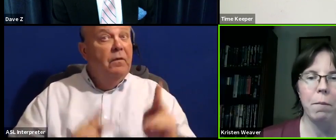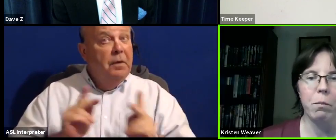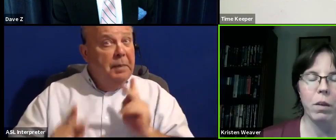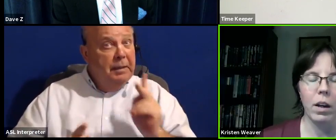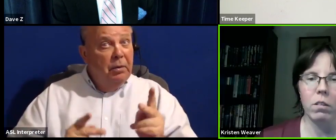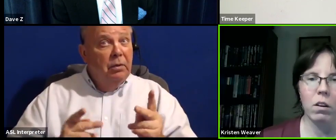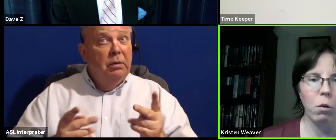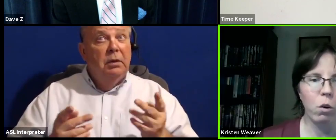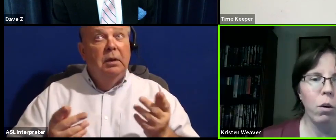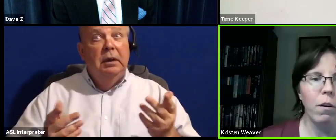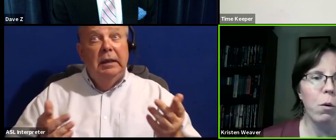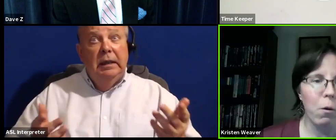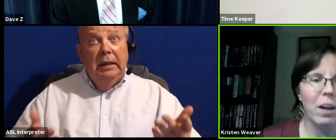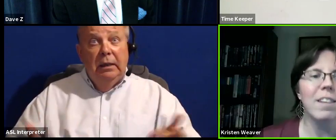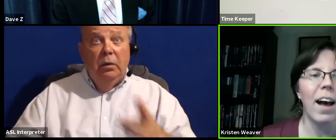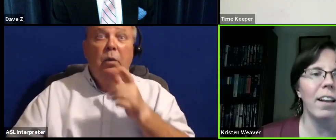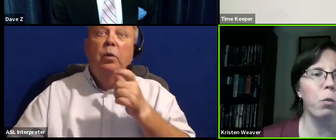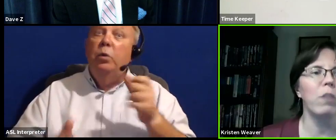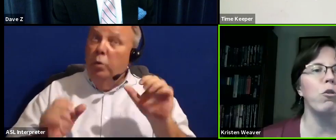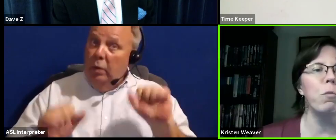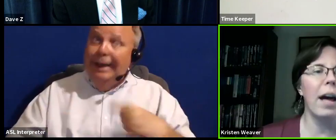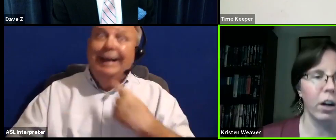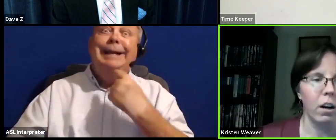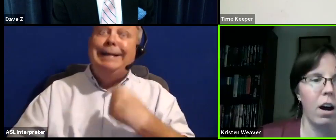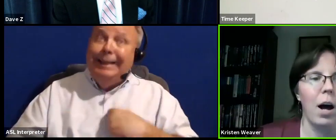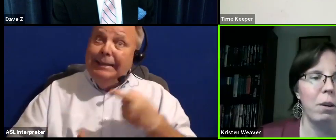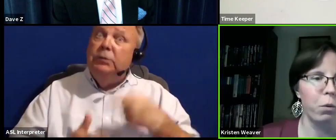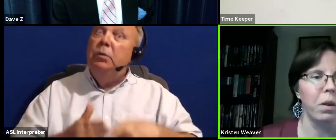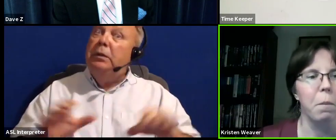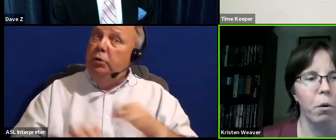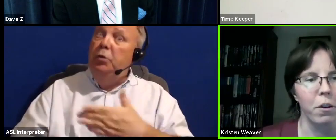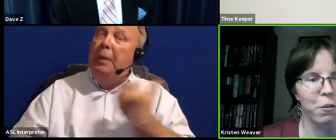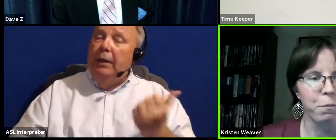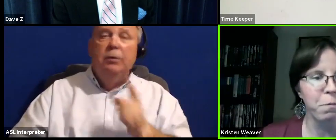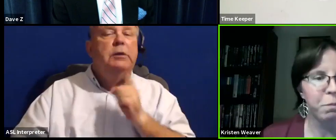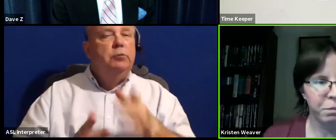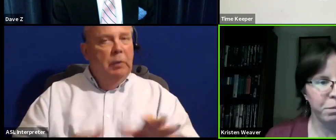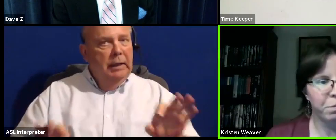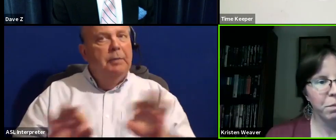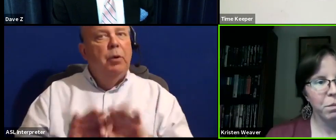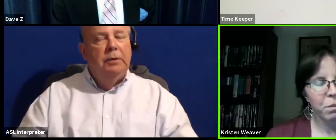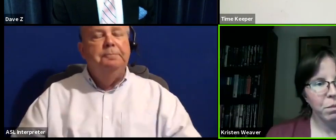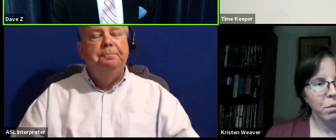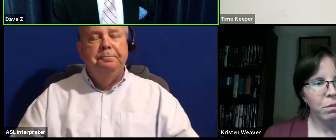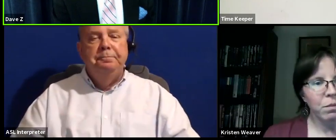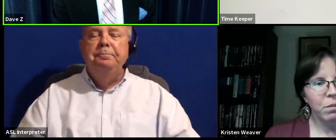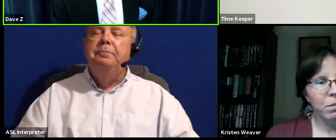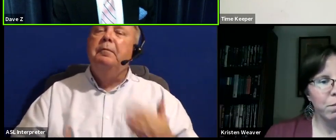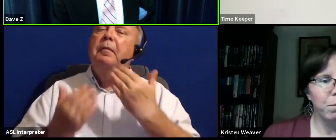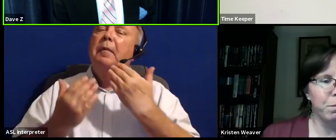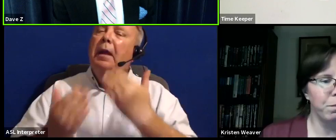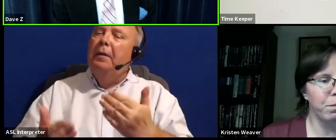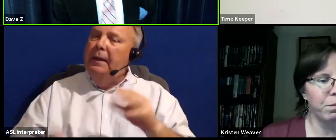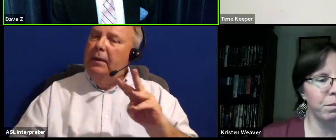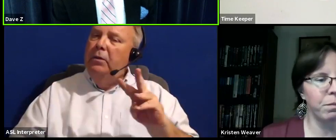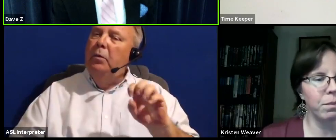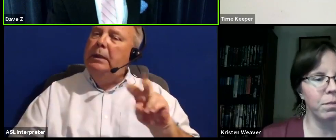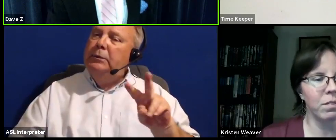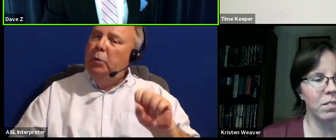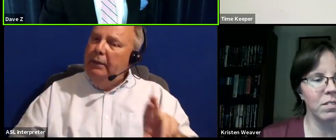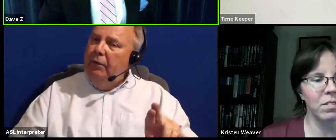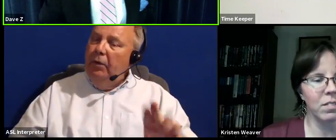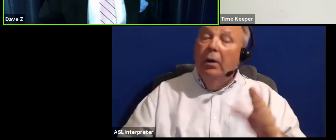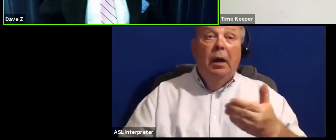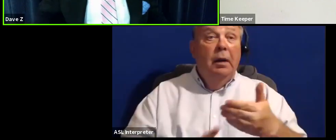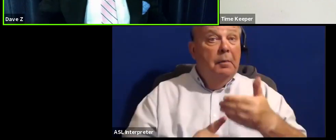who can tell us what to do better is really important. Thank you, Ms. Weaver. Before